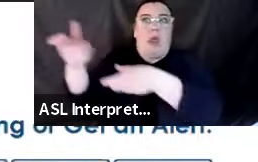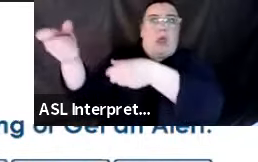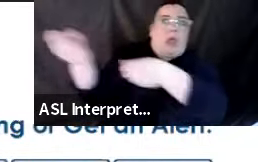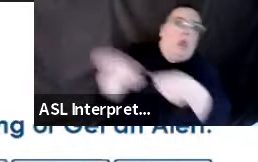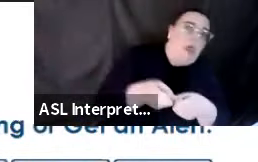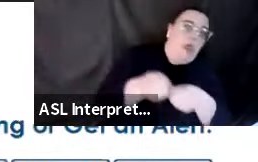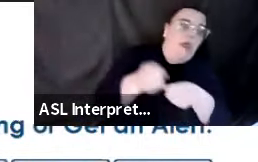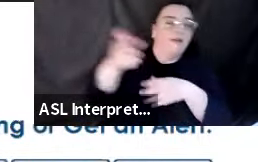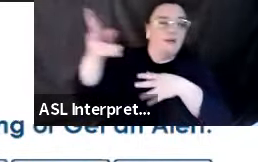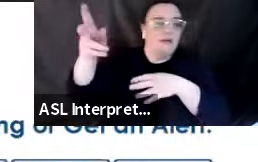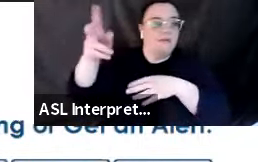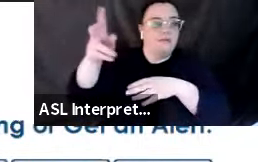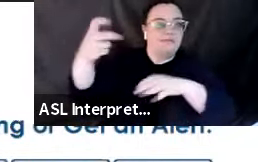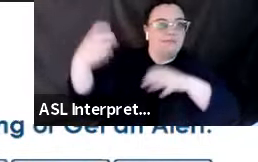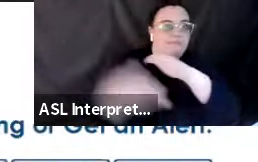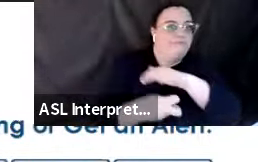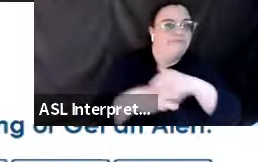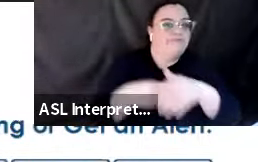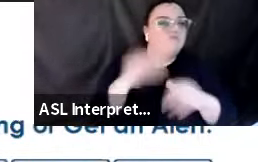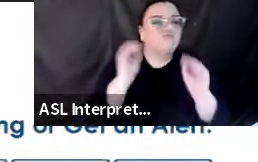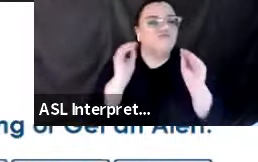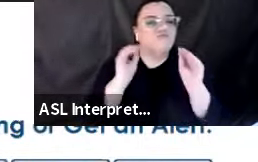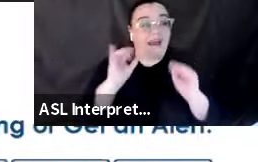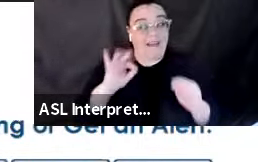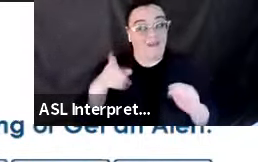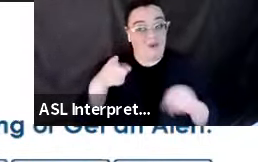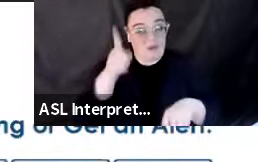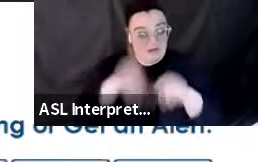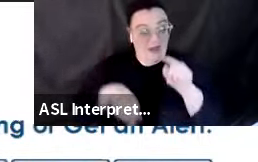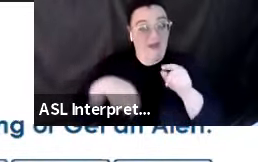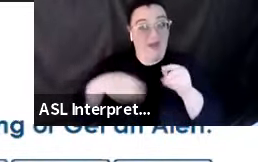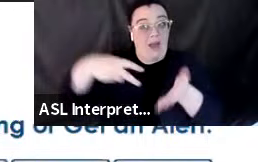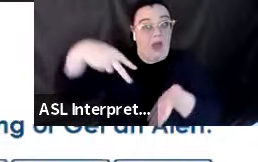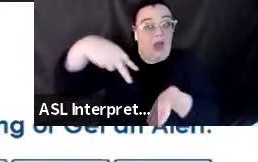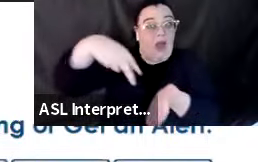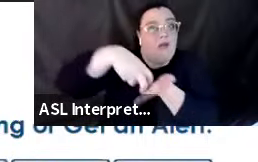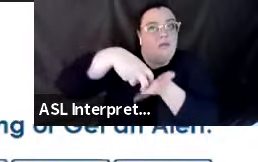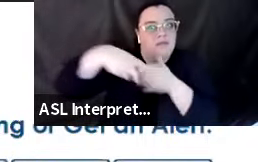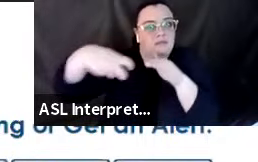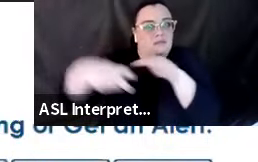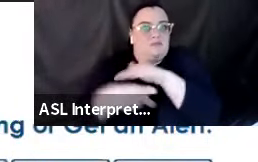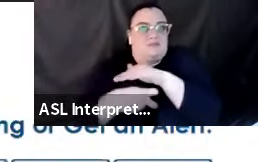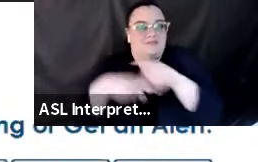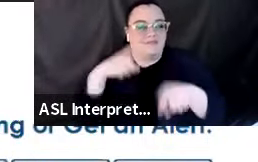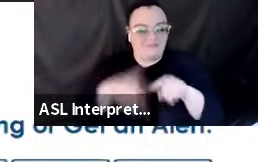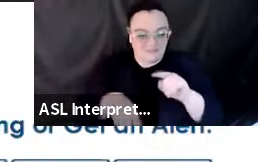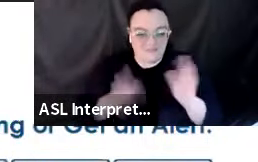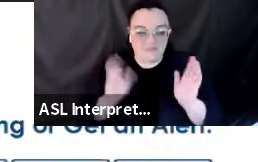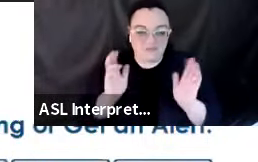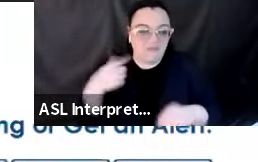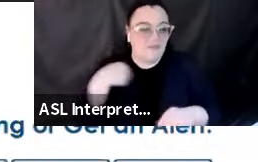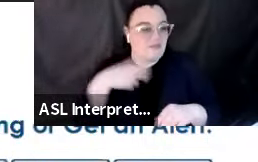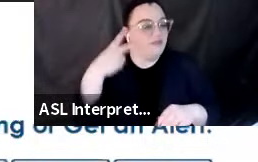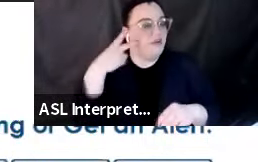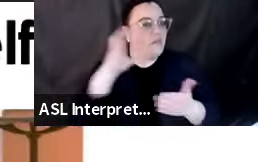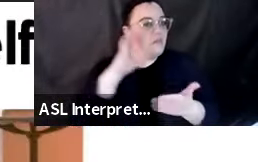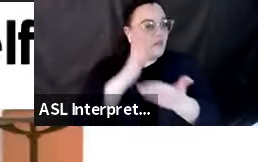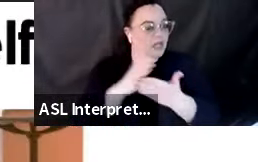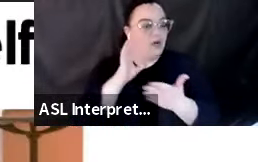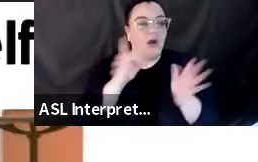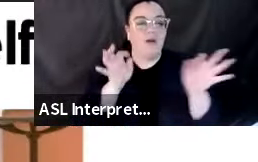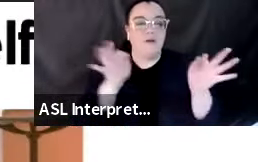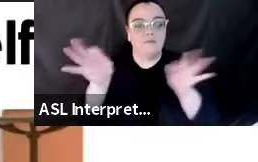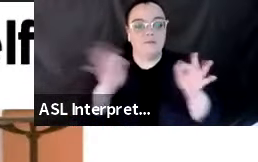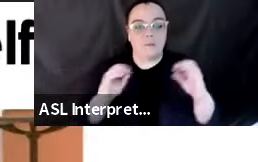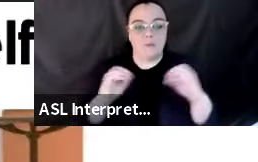with them if, you know, really talk about this in advance. And we do have this graphic as shown here, and I'm going to go into this in more